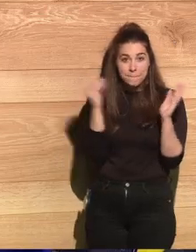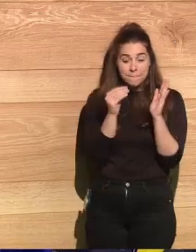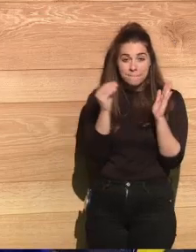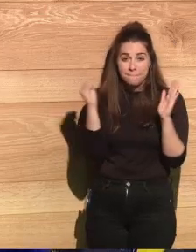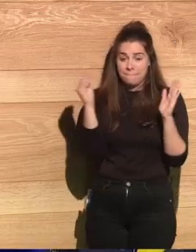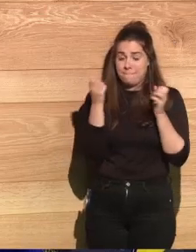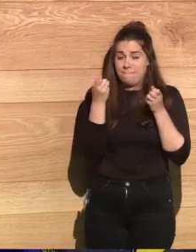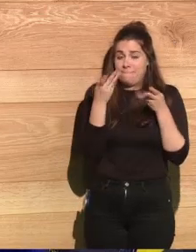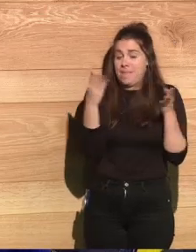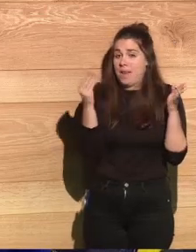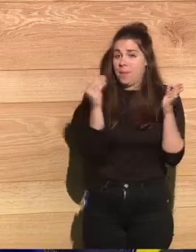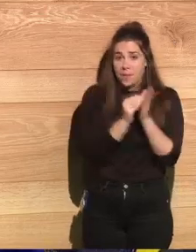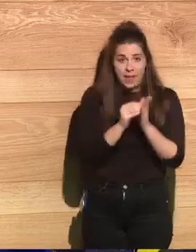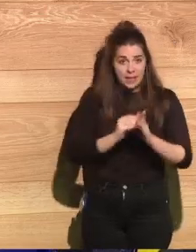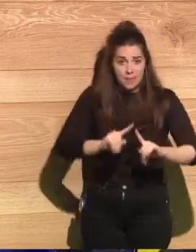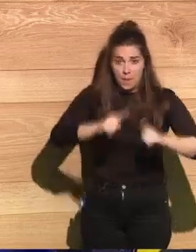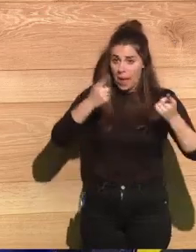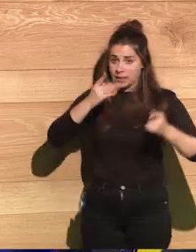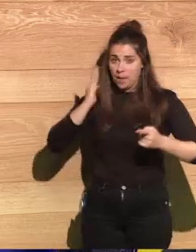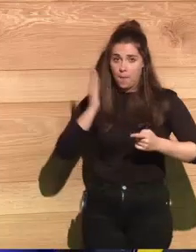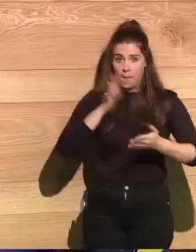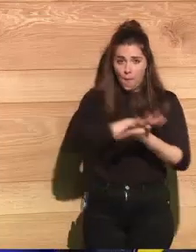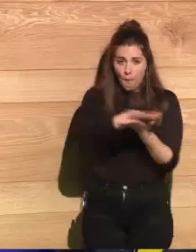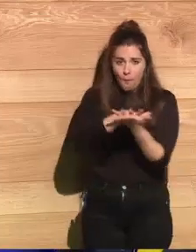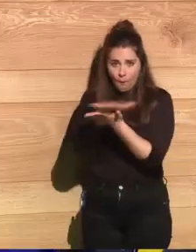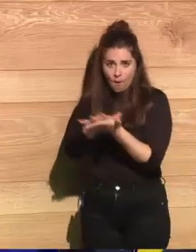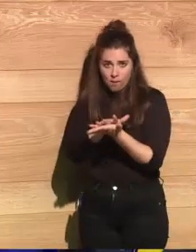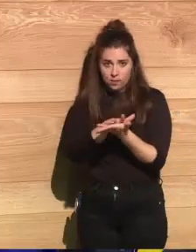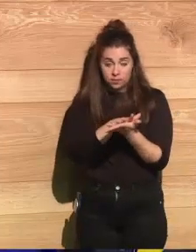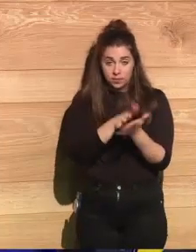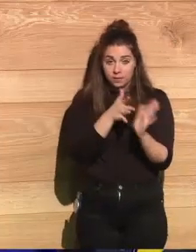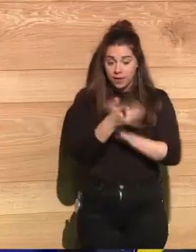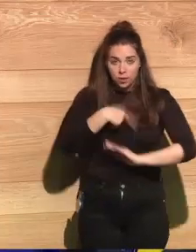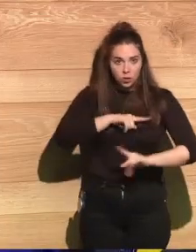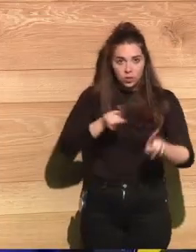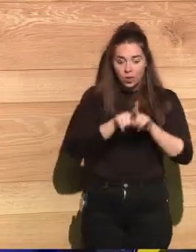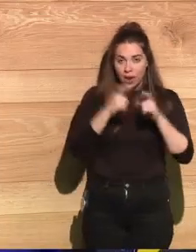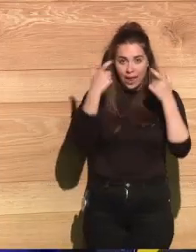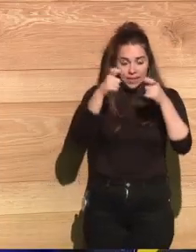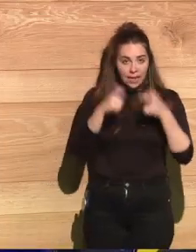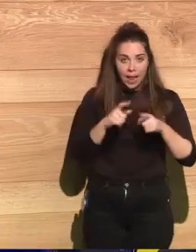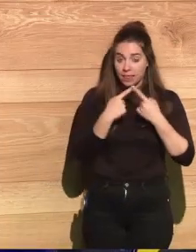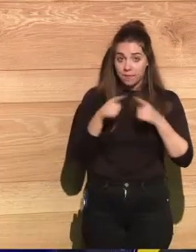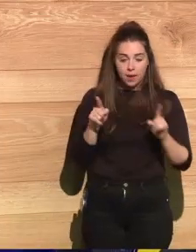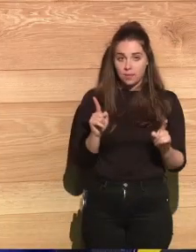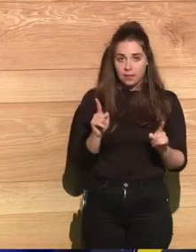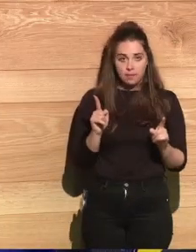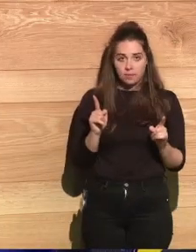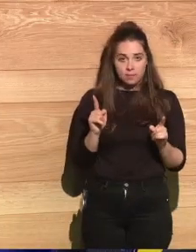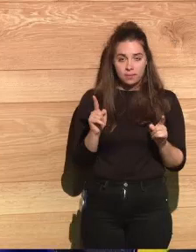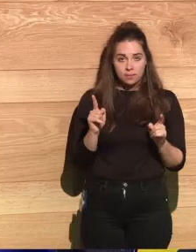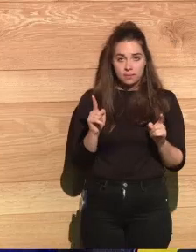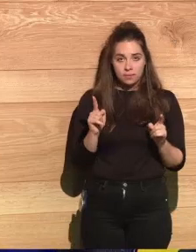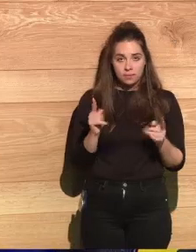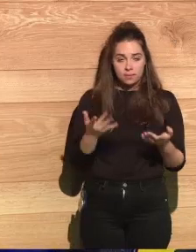So we're talking about a different scale of the bombs. So the whole discussion of